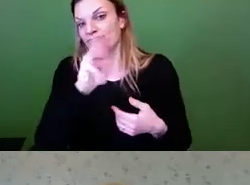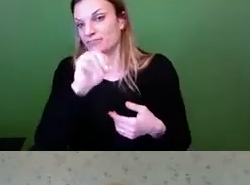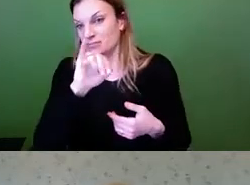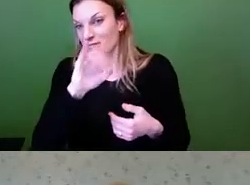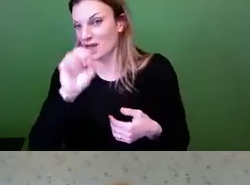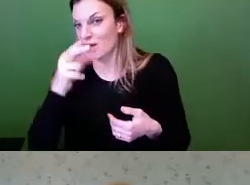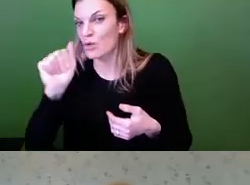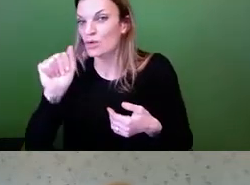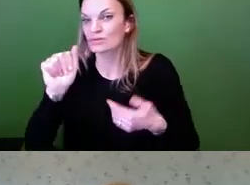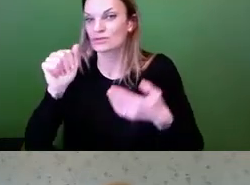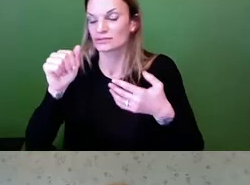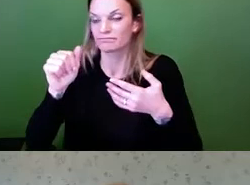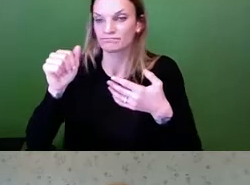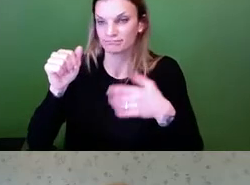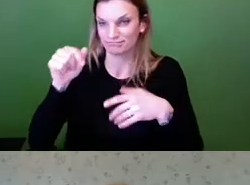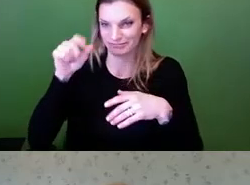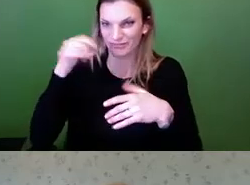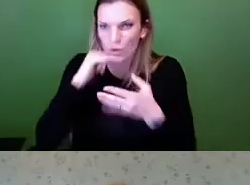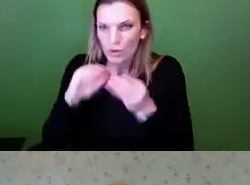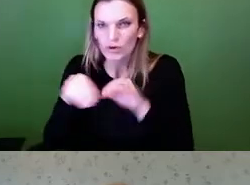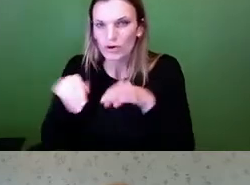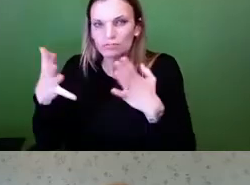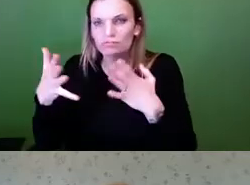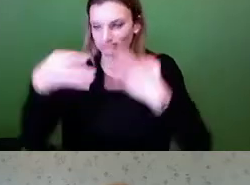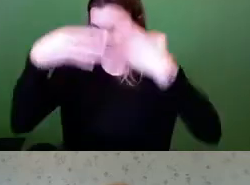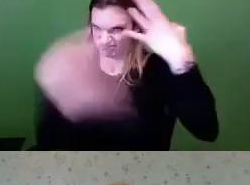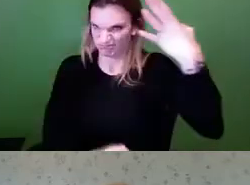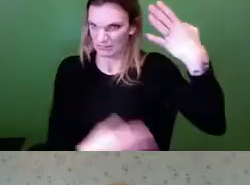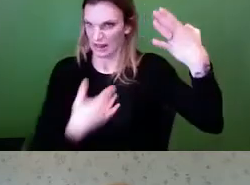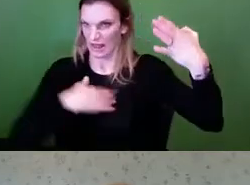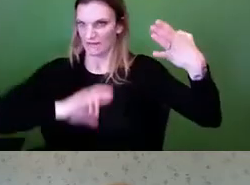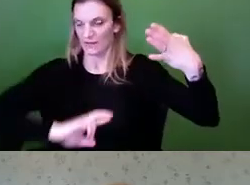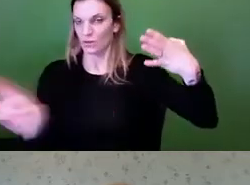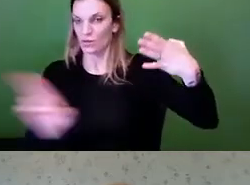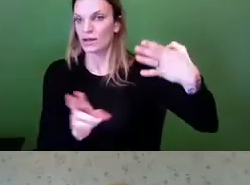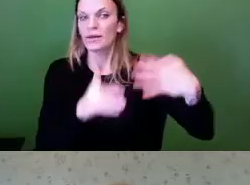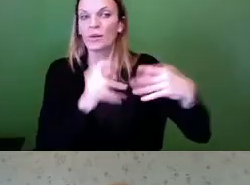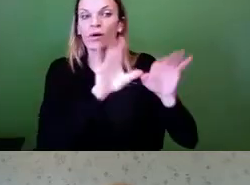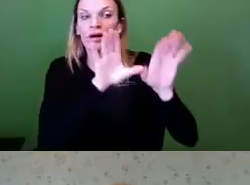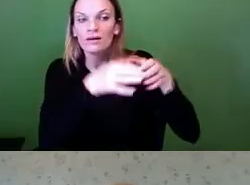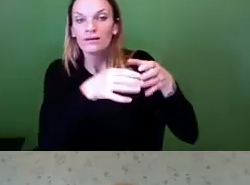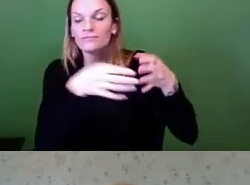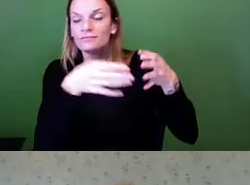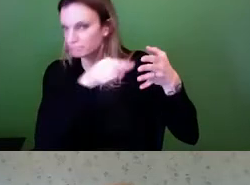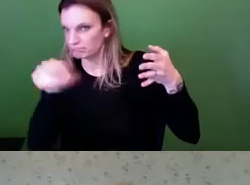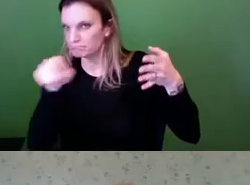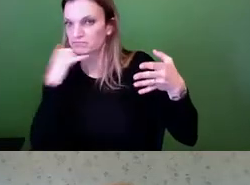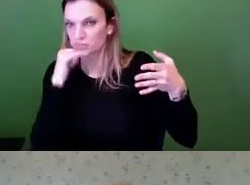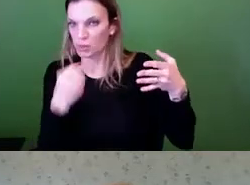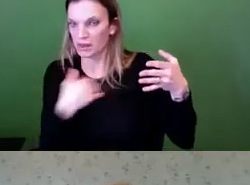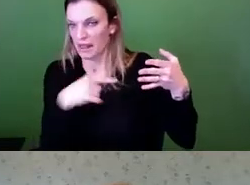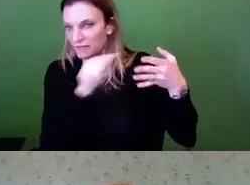And we have each of the divisions phone numbers here, and also,